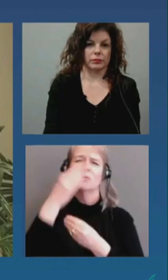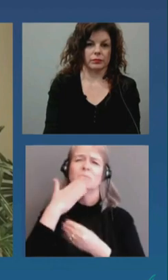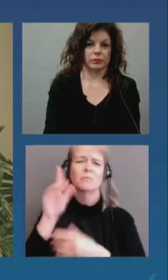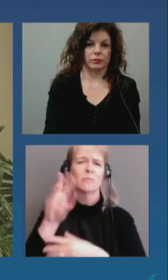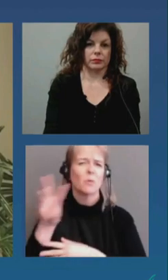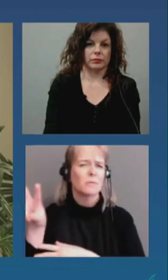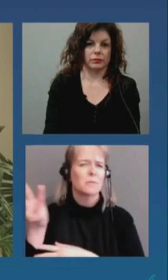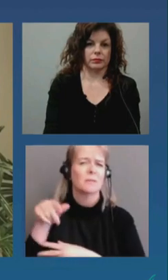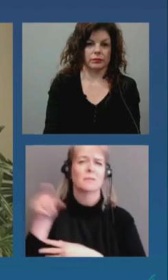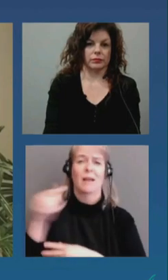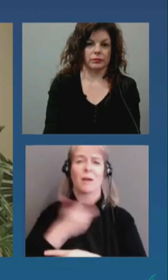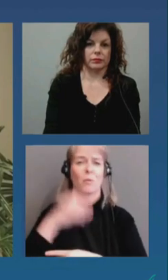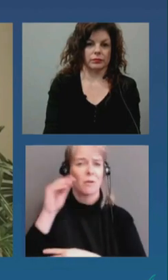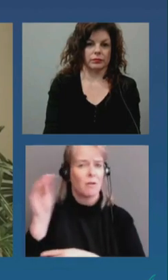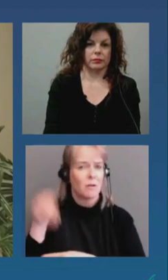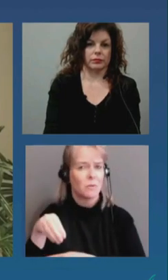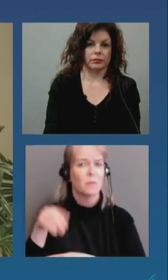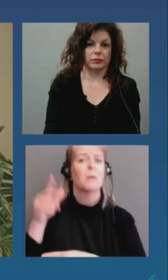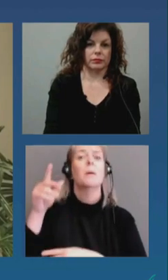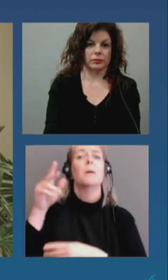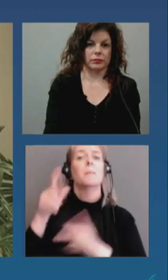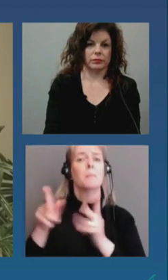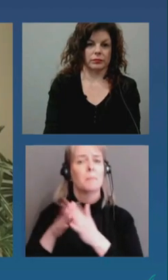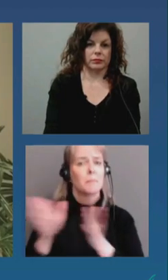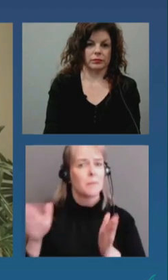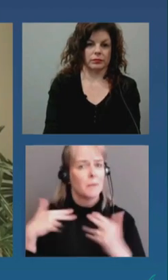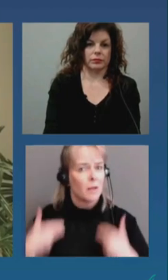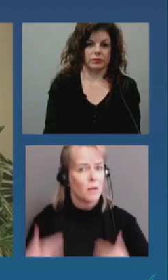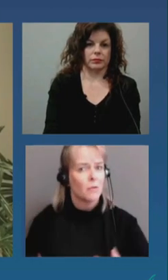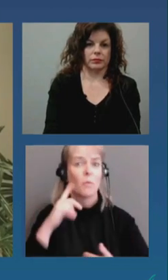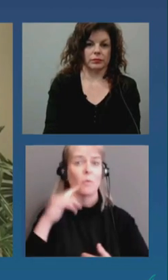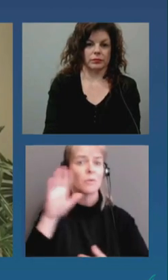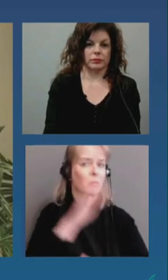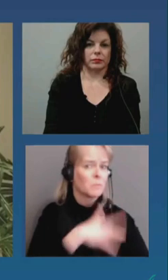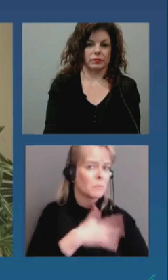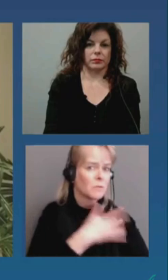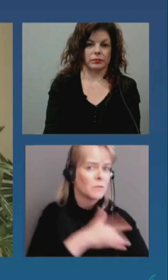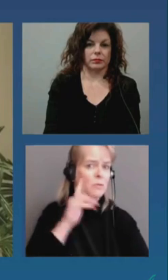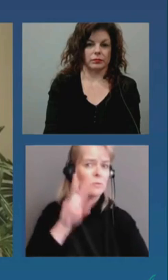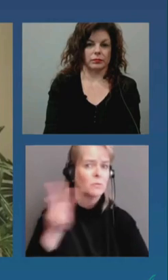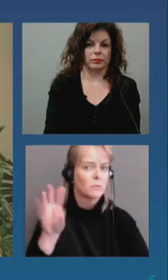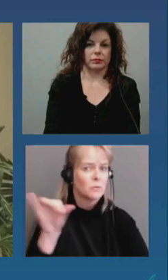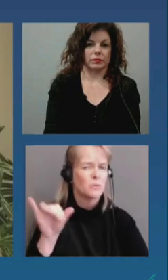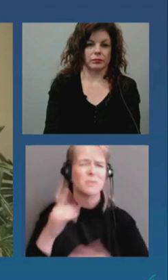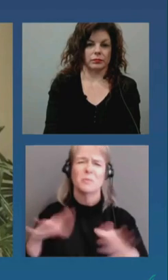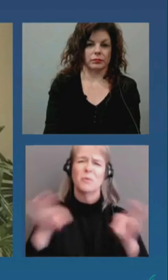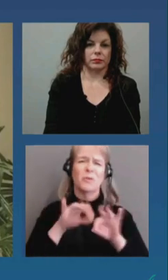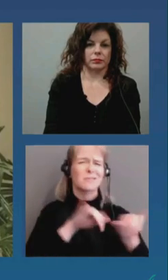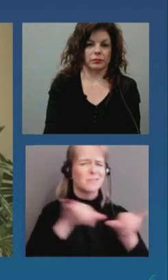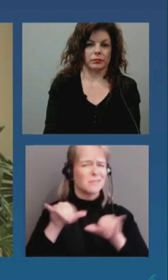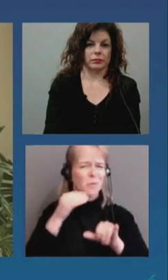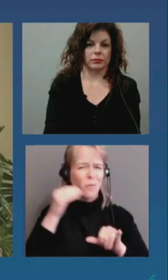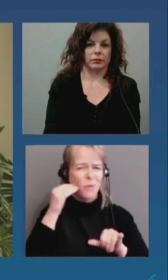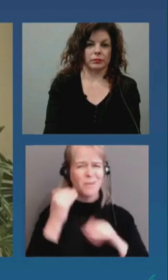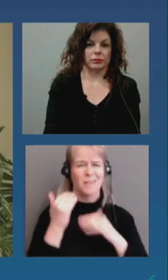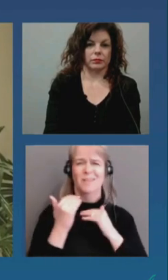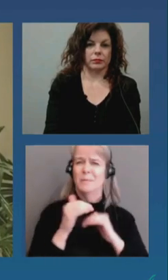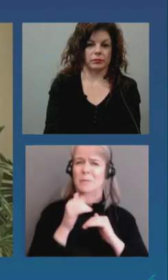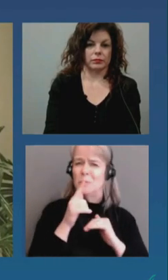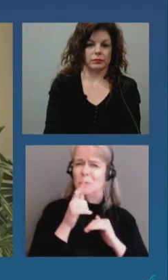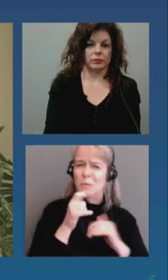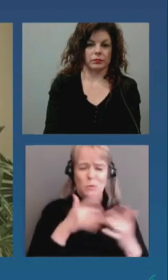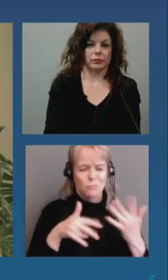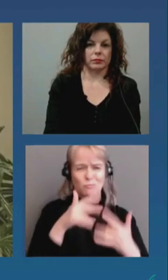.ca. It's in everyone's best interest, obviously, to stay at home as much as possible. I'll limit your personal contacts to those that you live with.